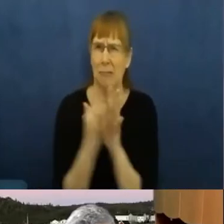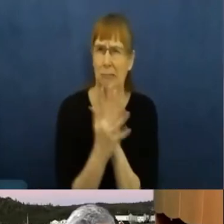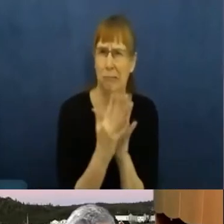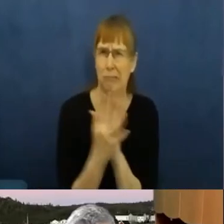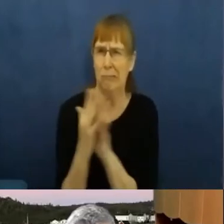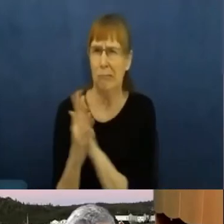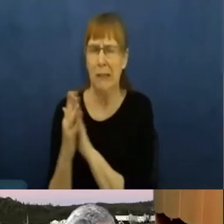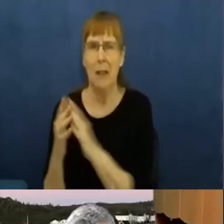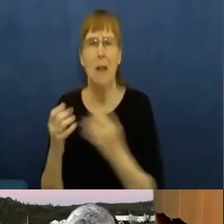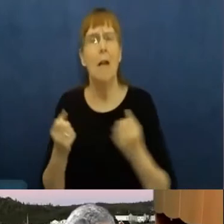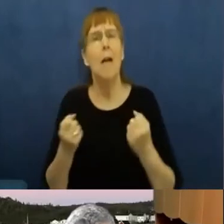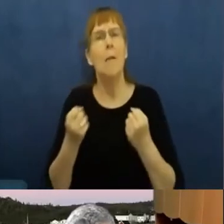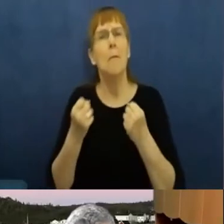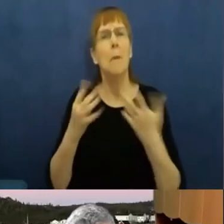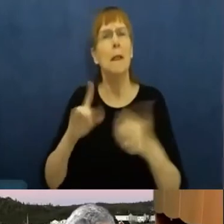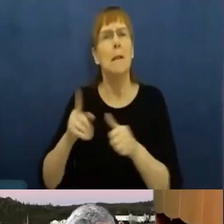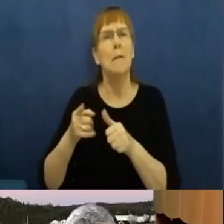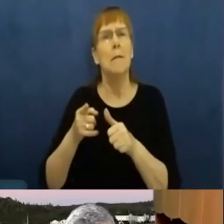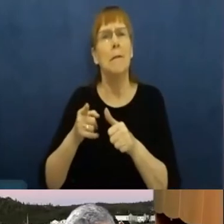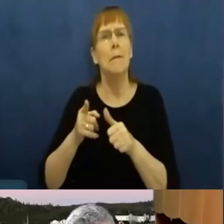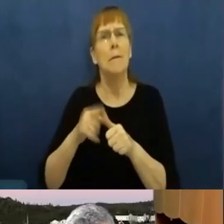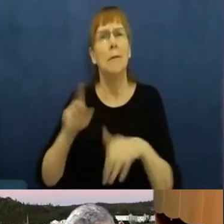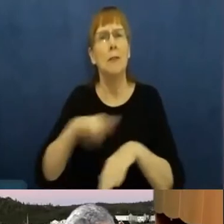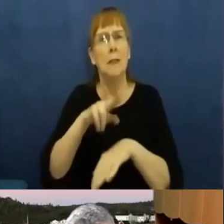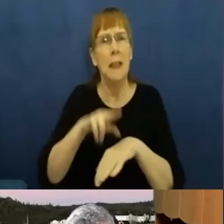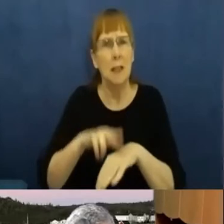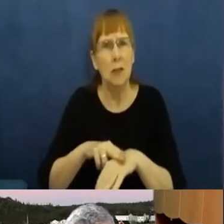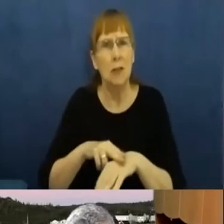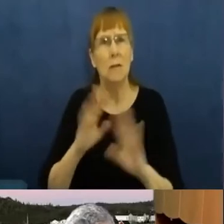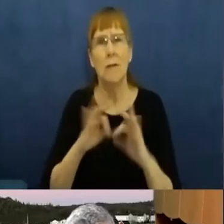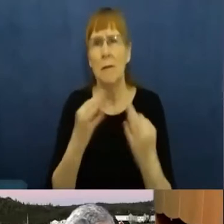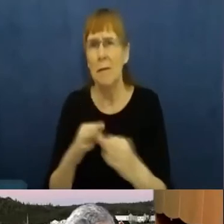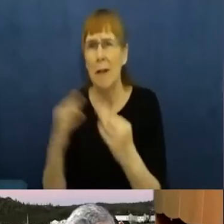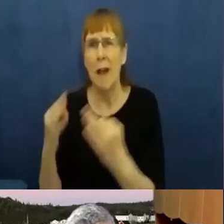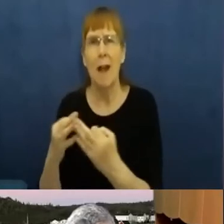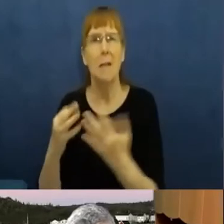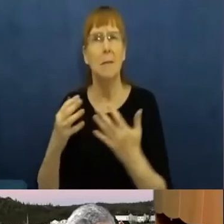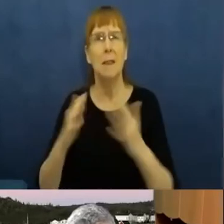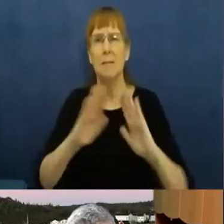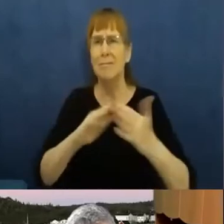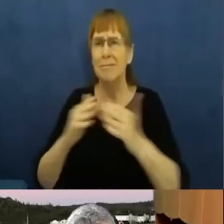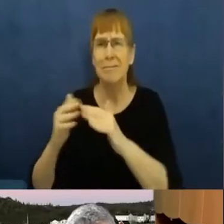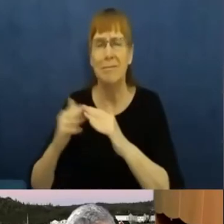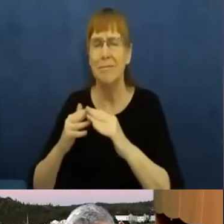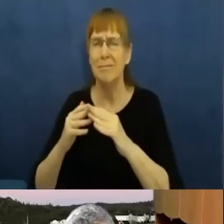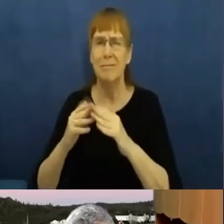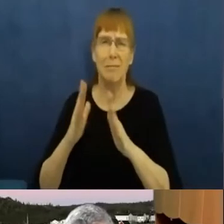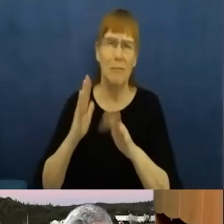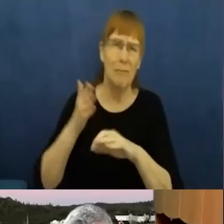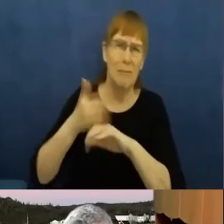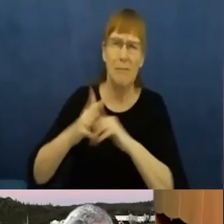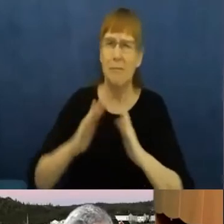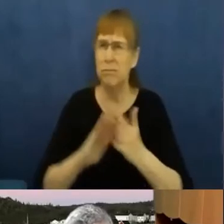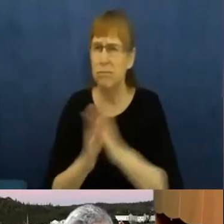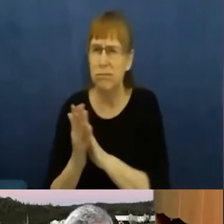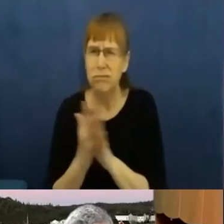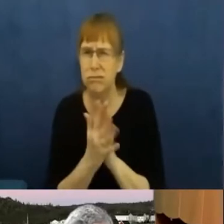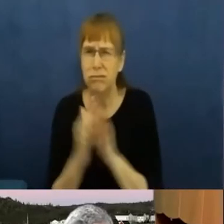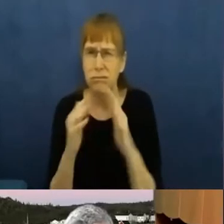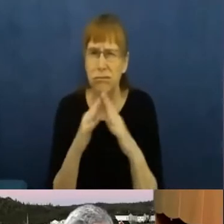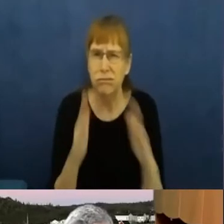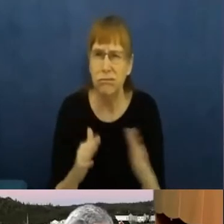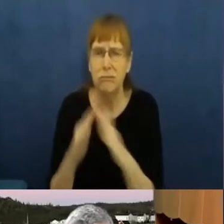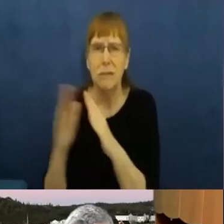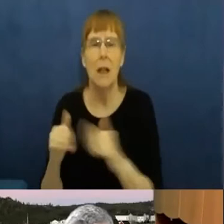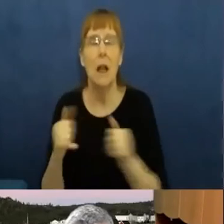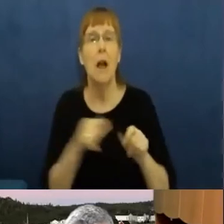remote First Nations have overcrowded living conditions. And the higher rates of problematic health conditions, the over